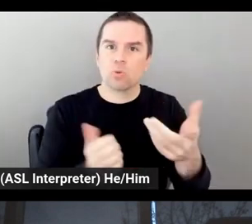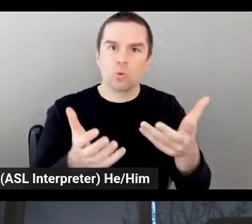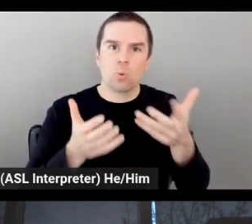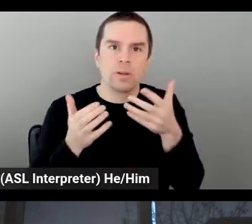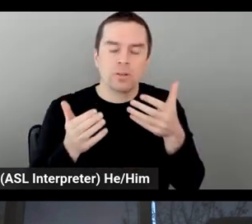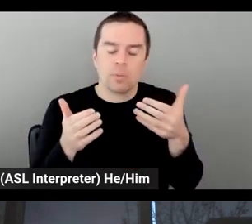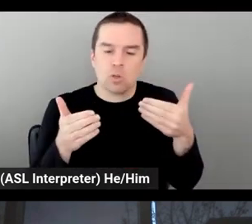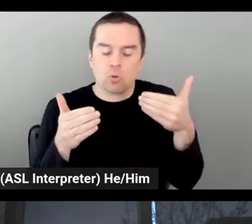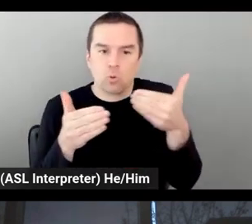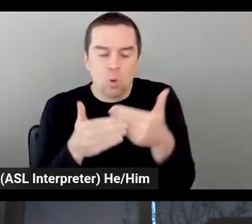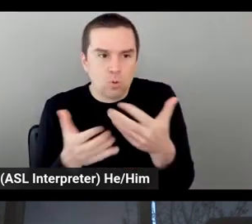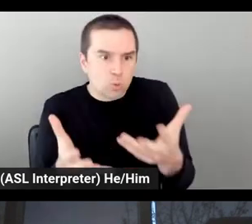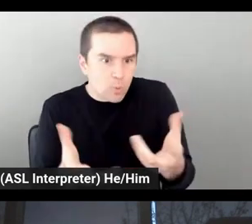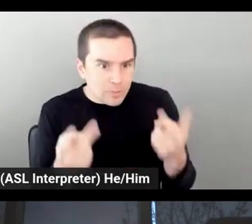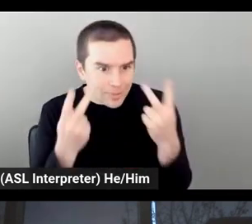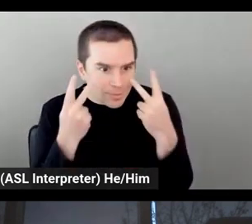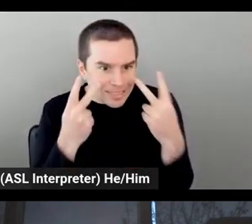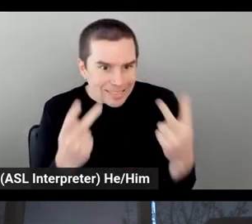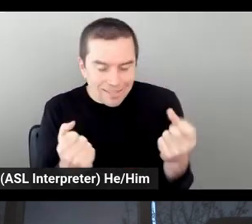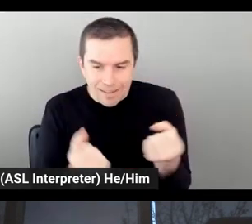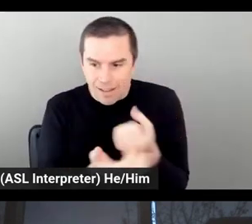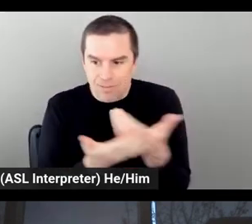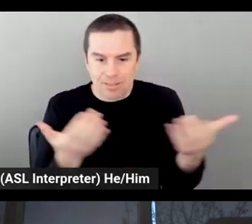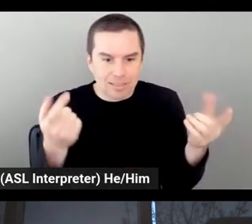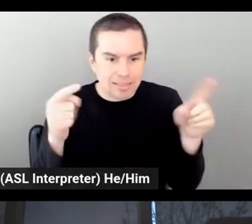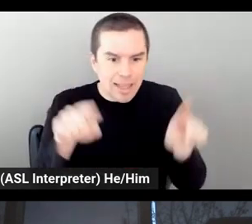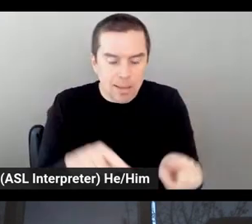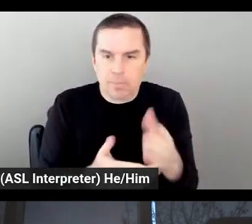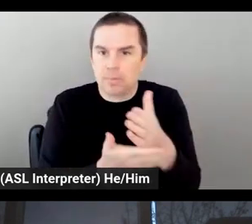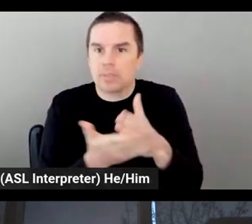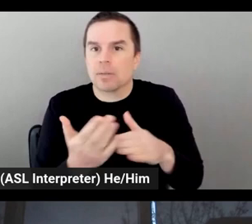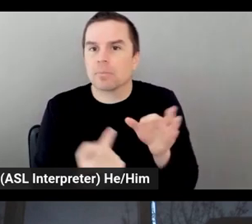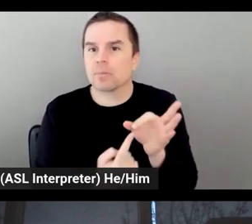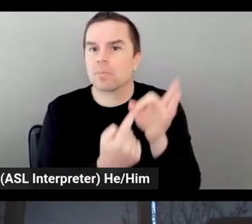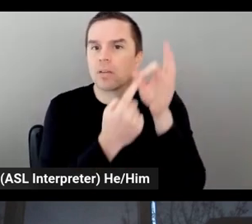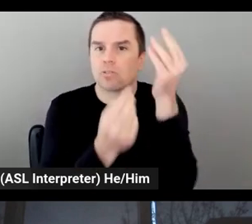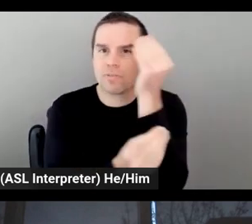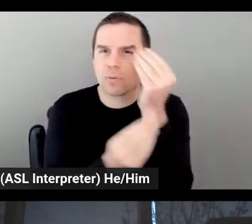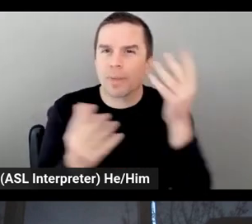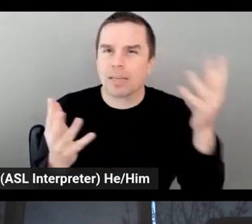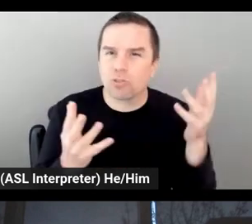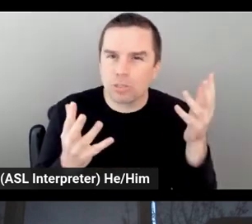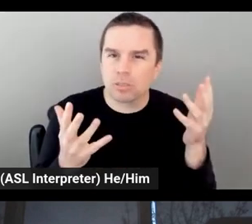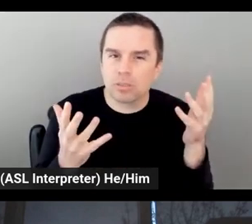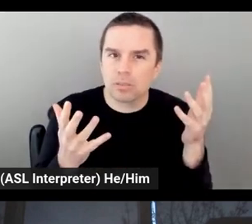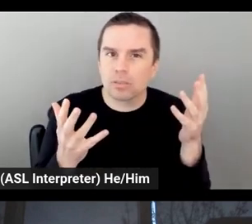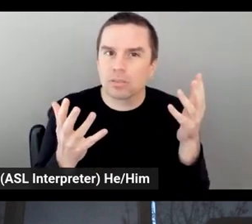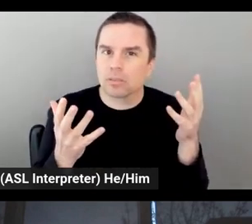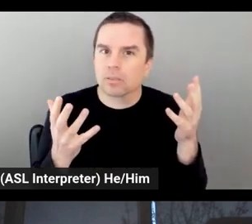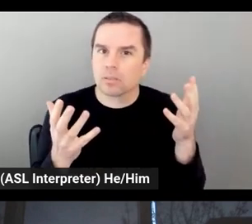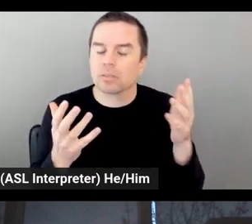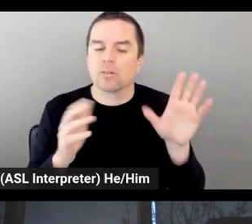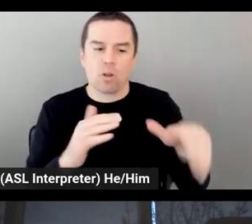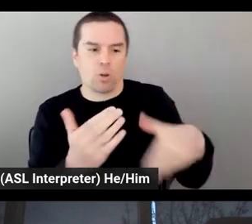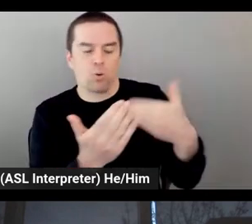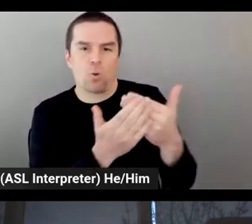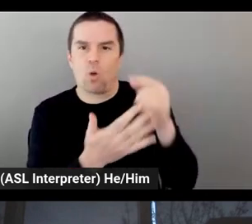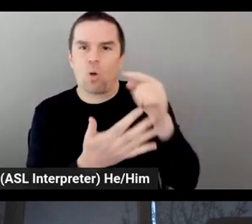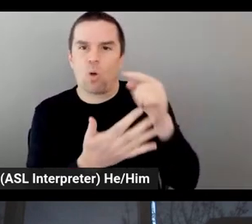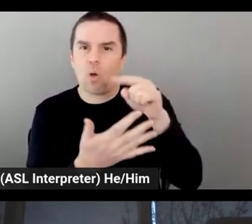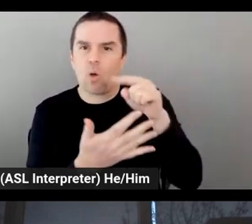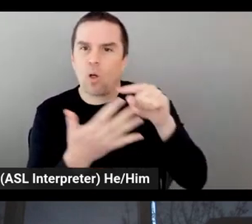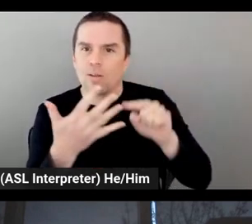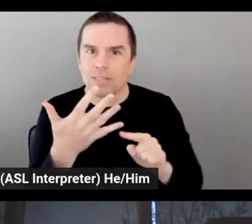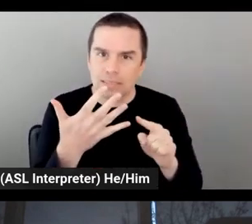some special information, some, you know, really feel close to that. And, all of this is enriched with data and artificial